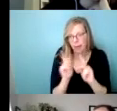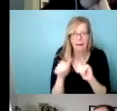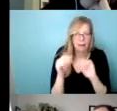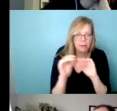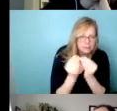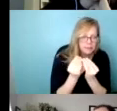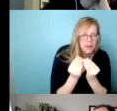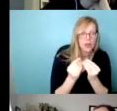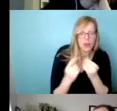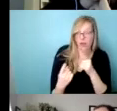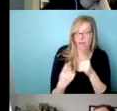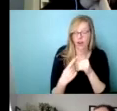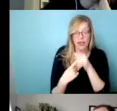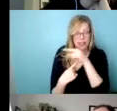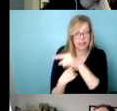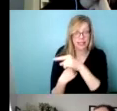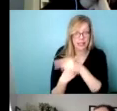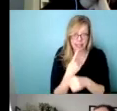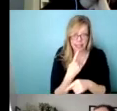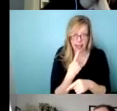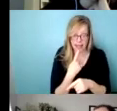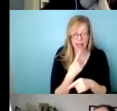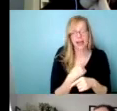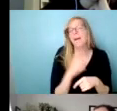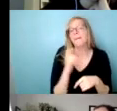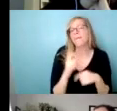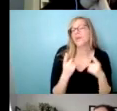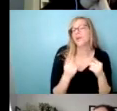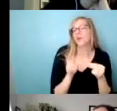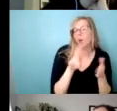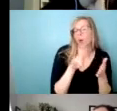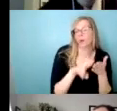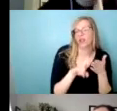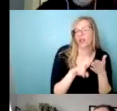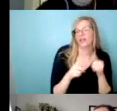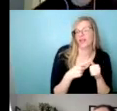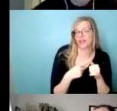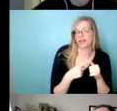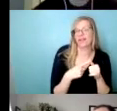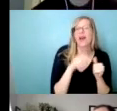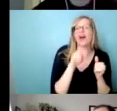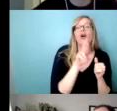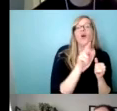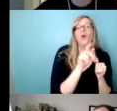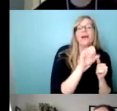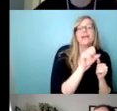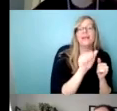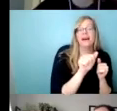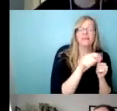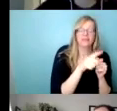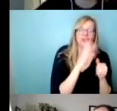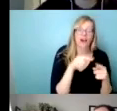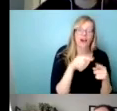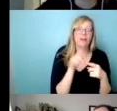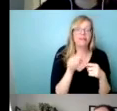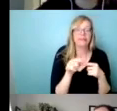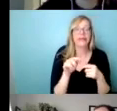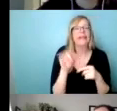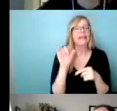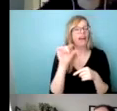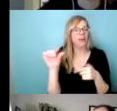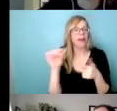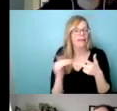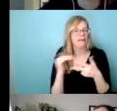your marks is doing your research. Um, so really important to consider race that was talking about those levels of government, what jurisdiction, that's a really